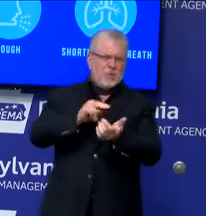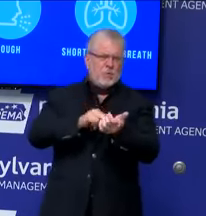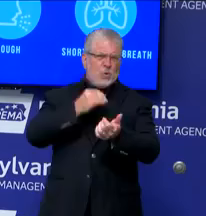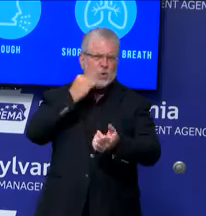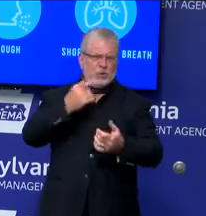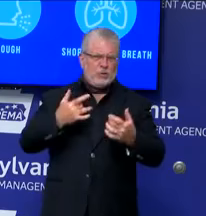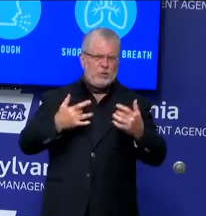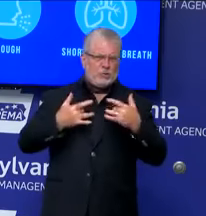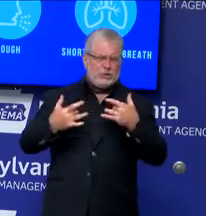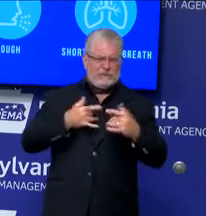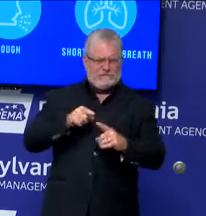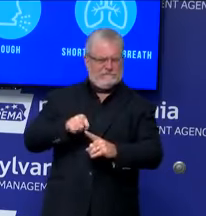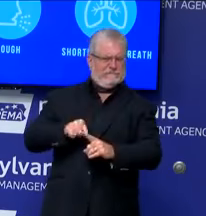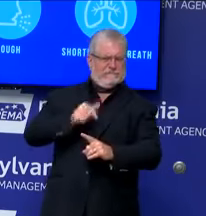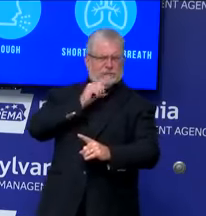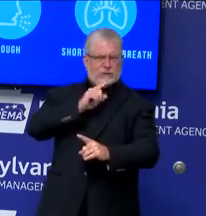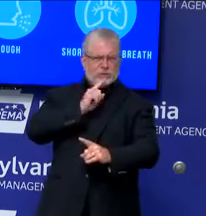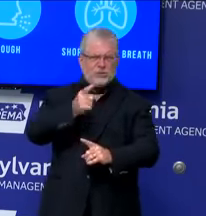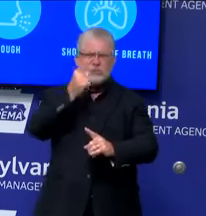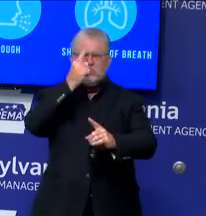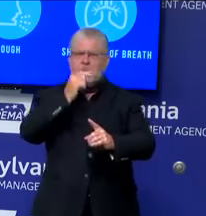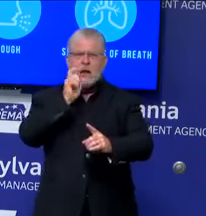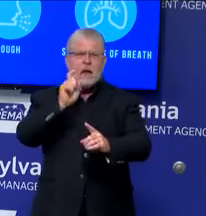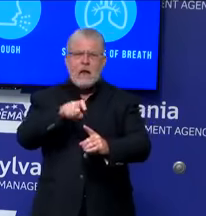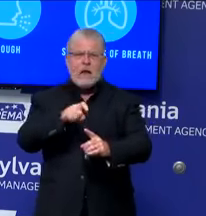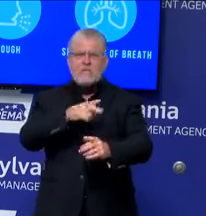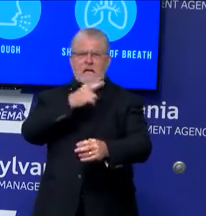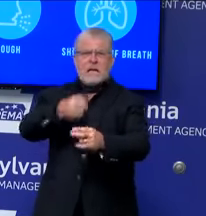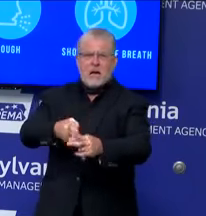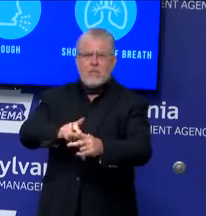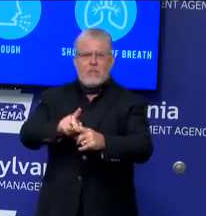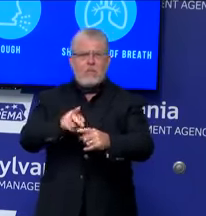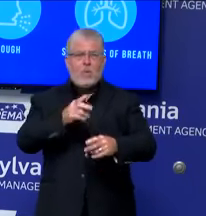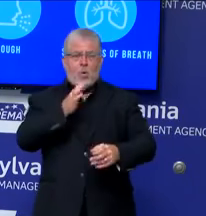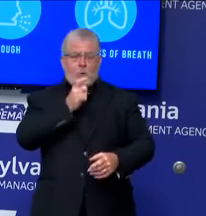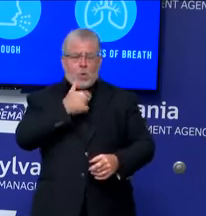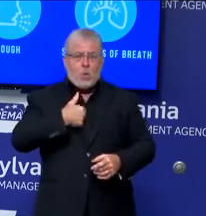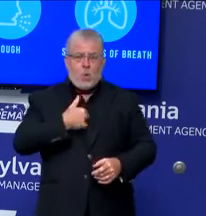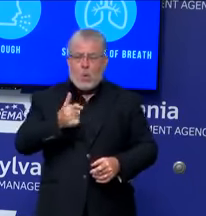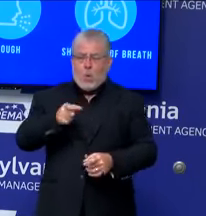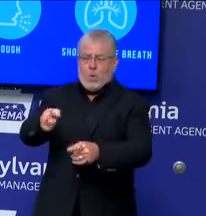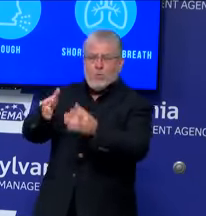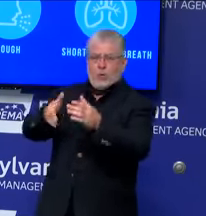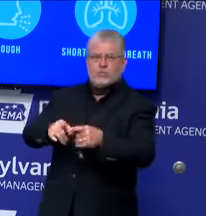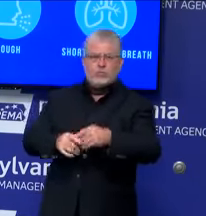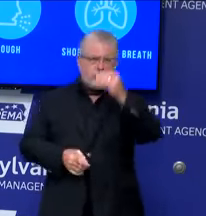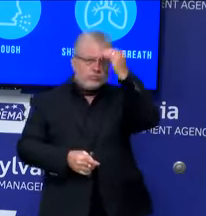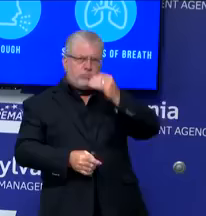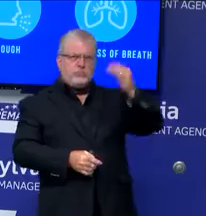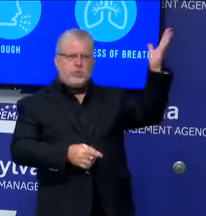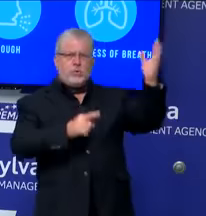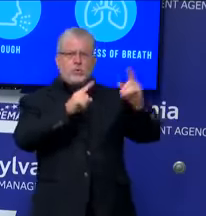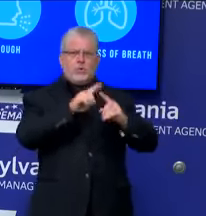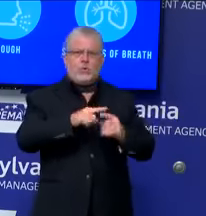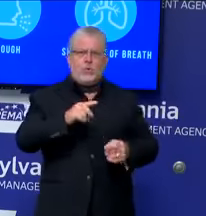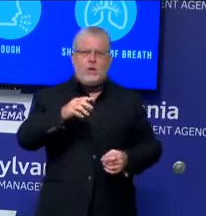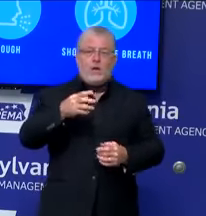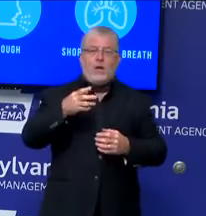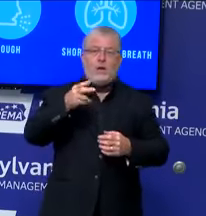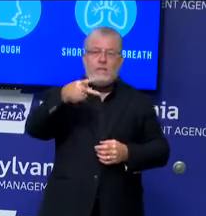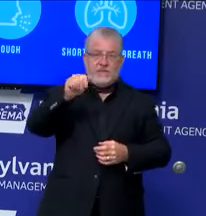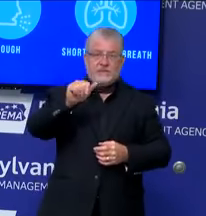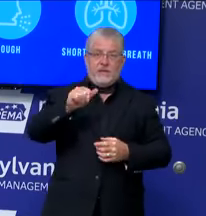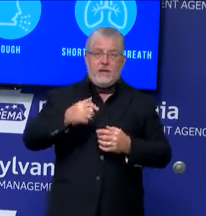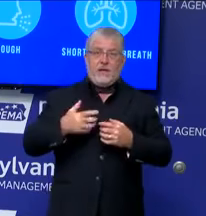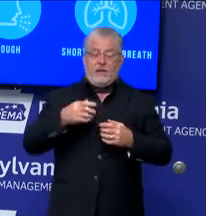anonymous complaint with our department at health.pa.gov. As I have said